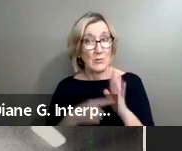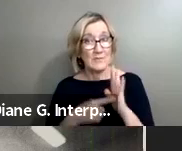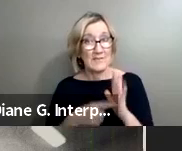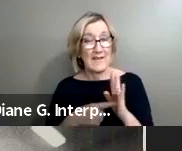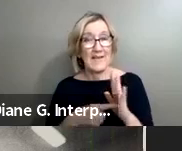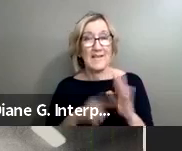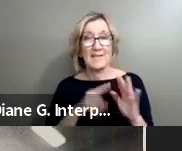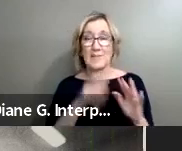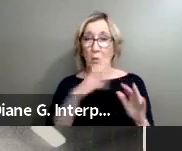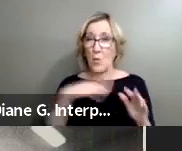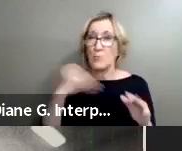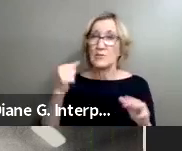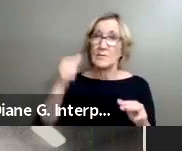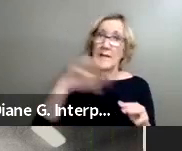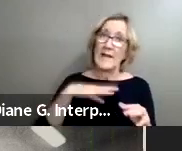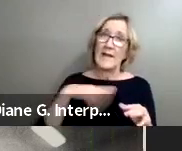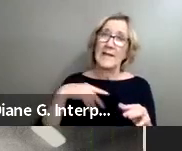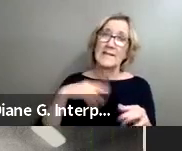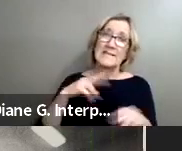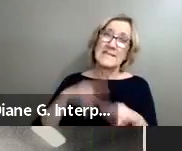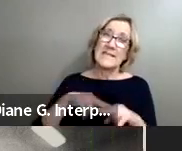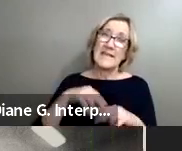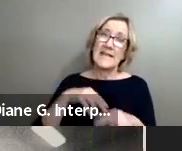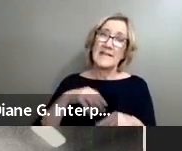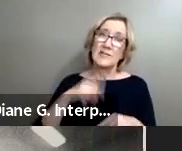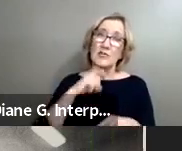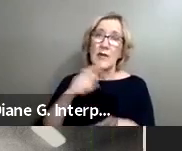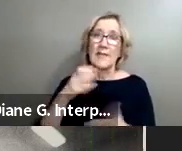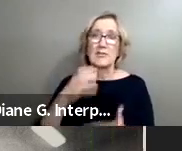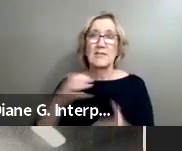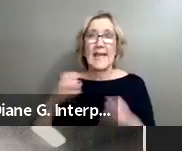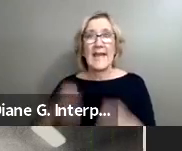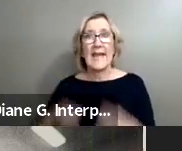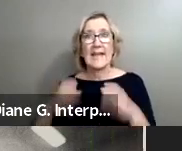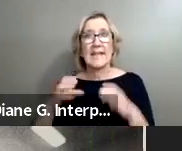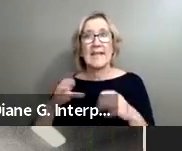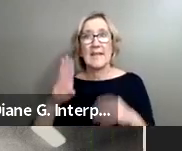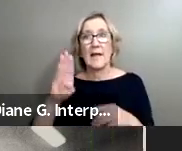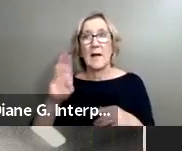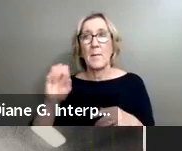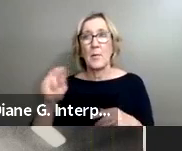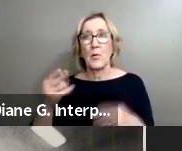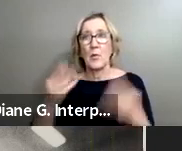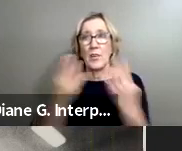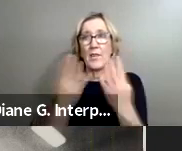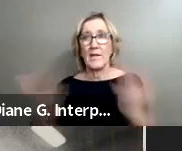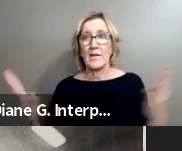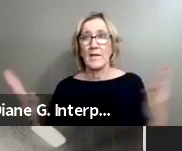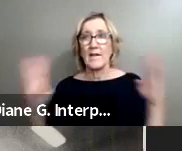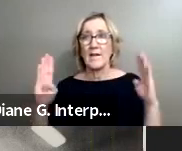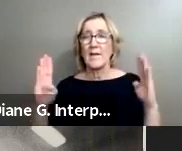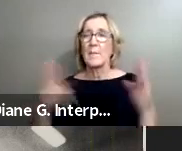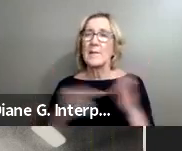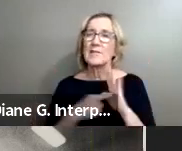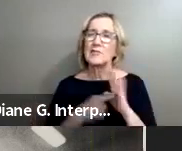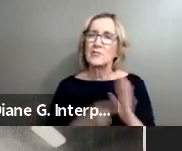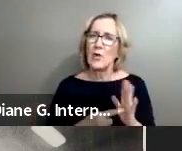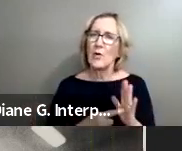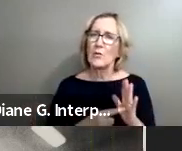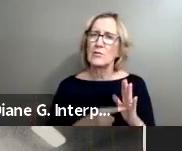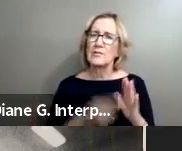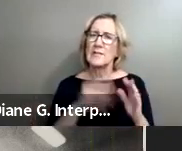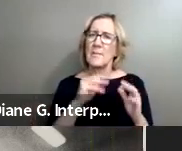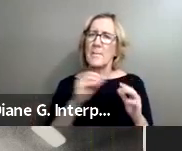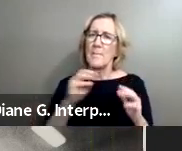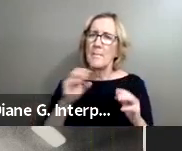elderly man sitting on a trash can at a booth to showcasing the enduring legacy of C.S. and the Mott's as a whole in their